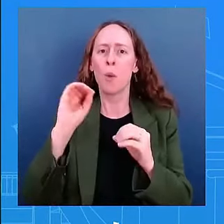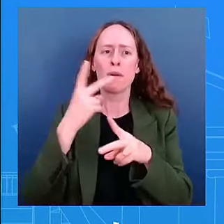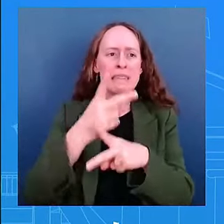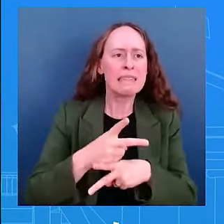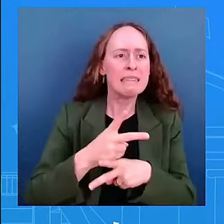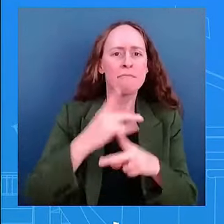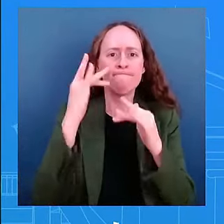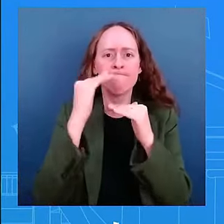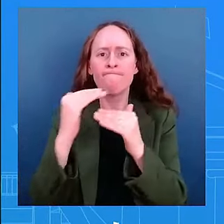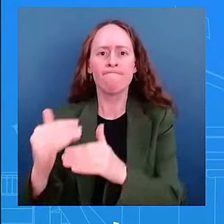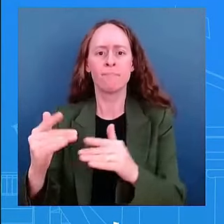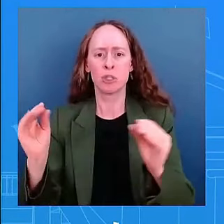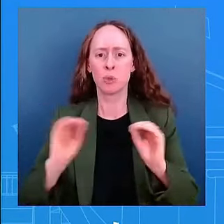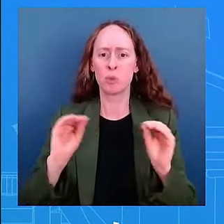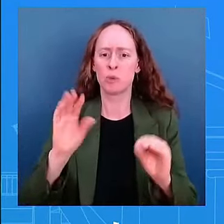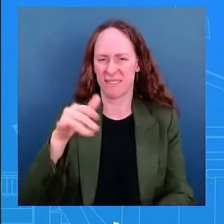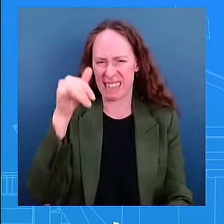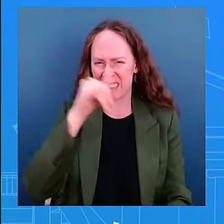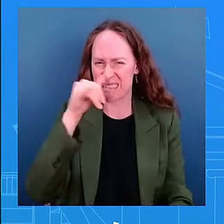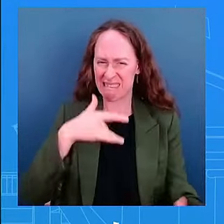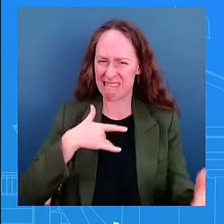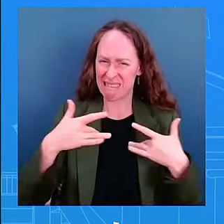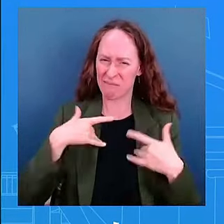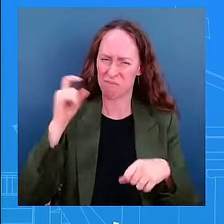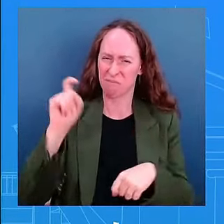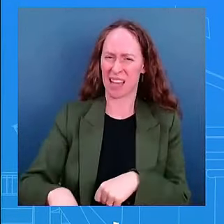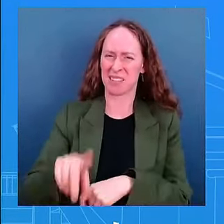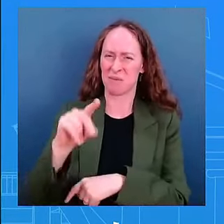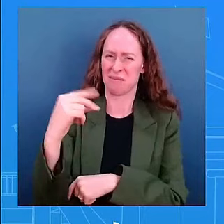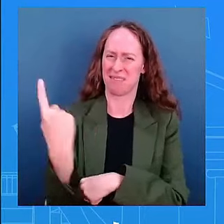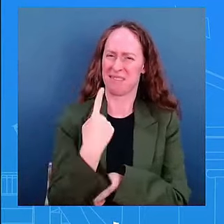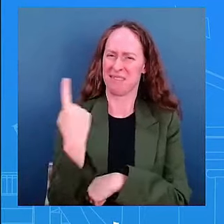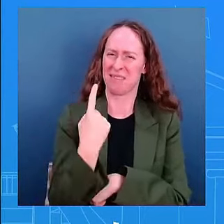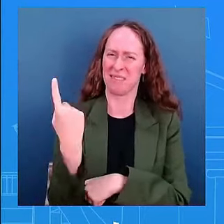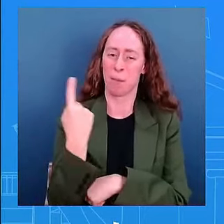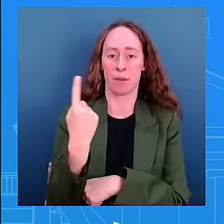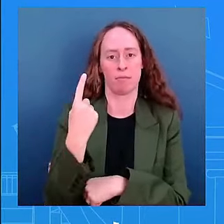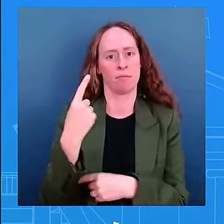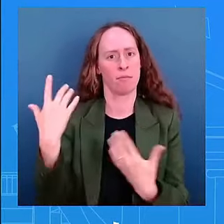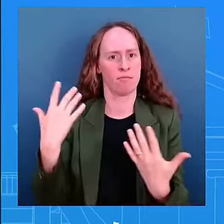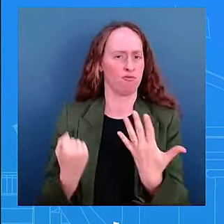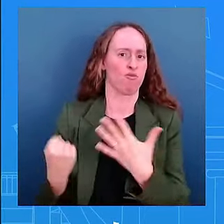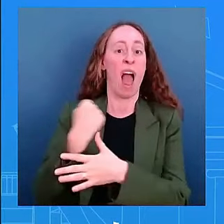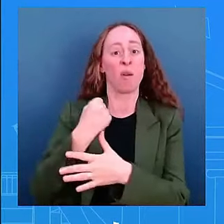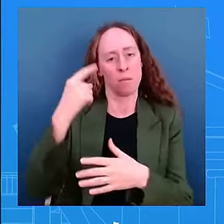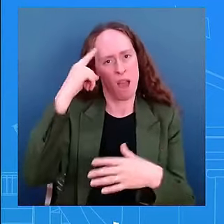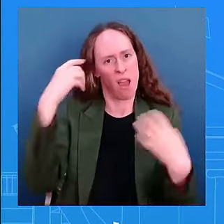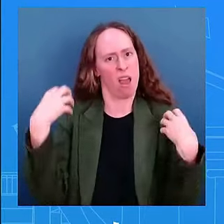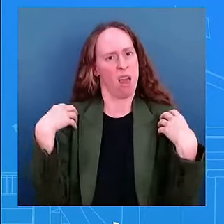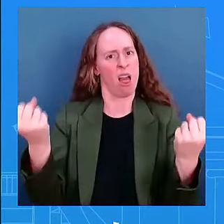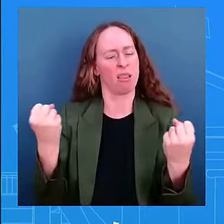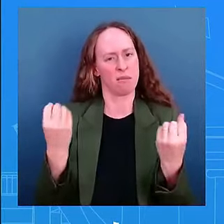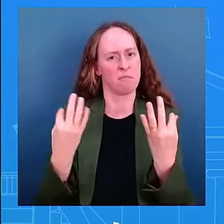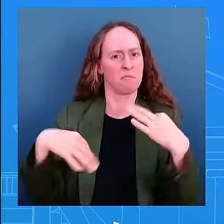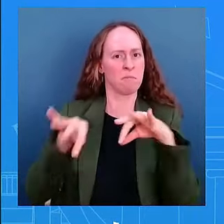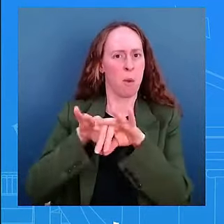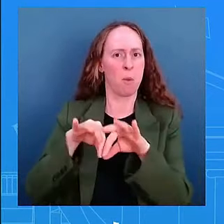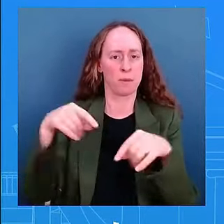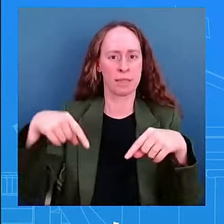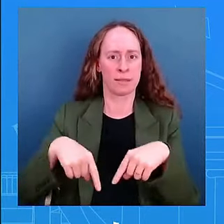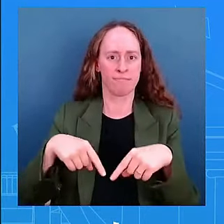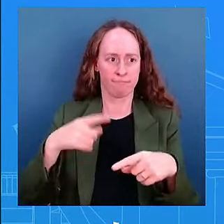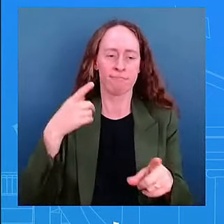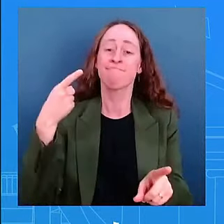tackling the mental health crisis a key priority of this unity agenda for the nation it's an issue that cuts across